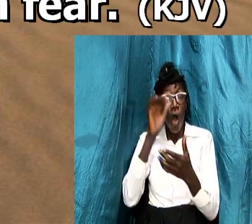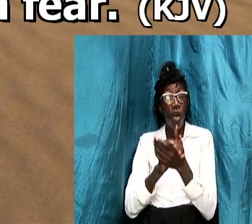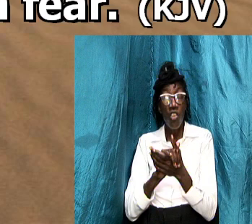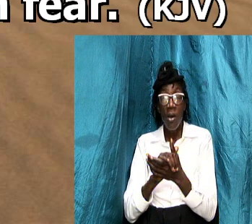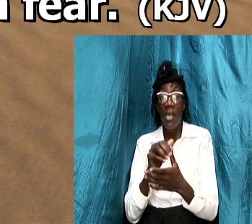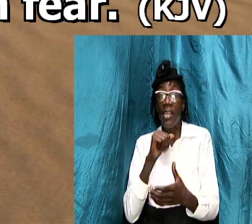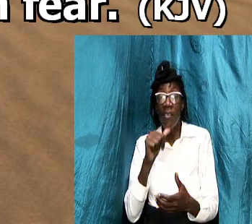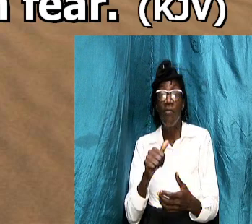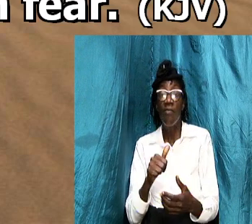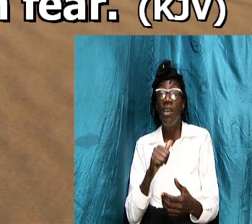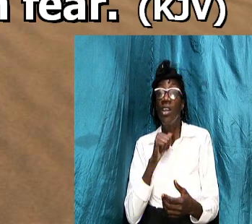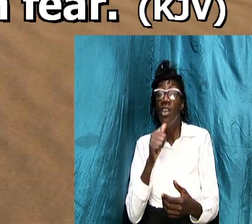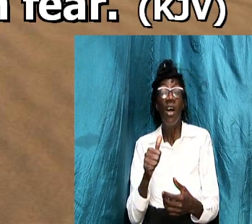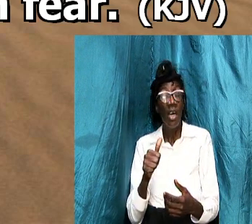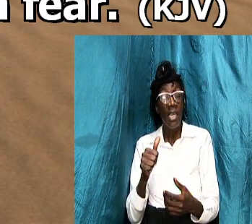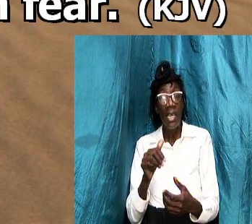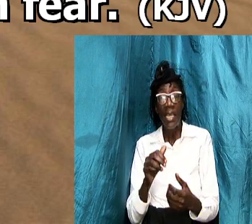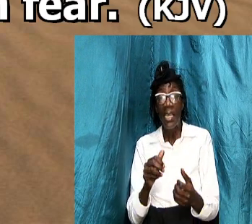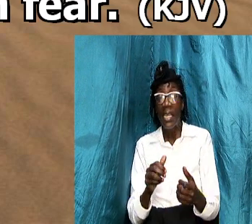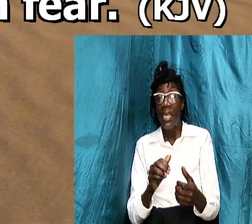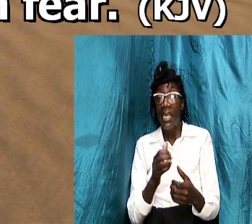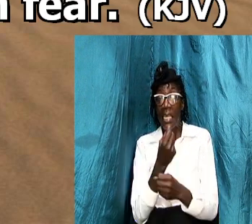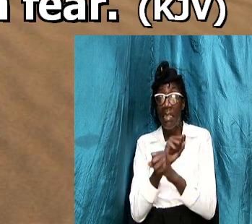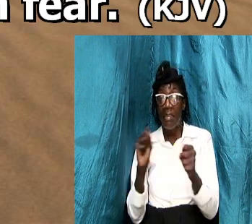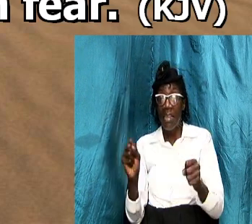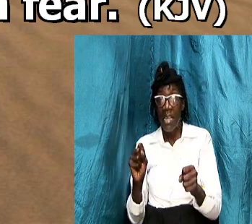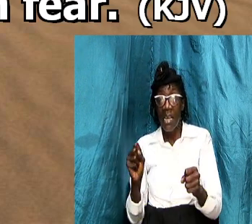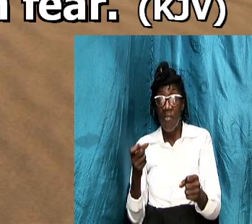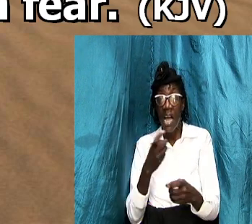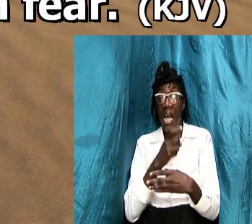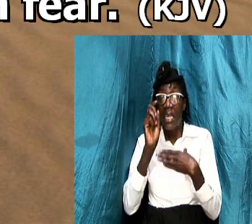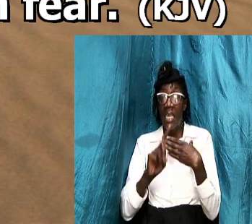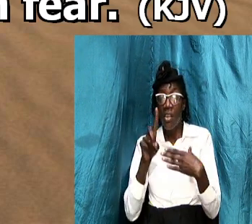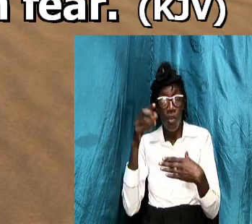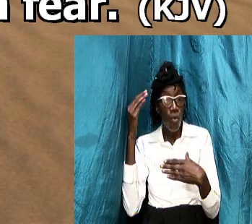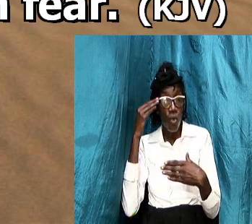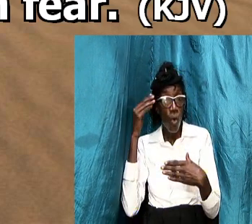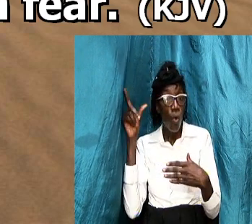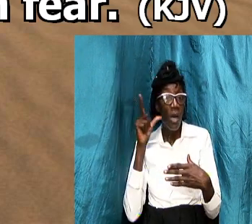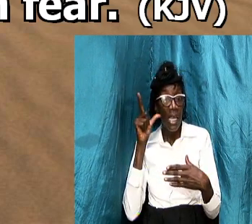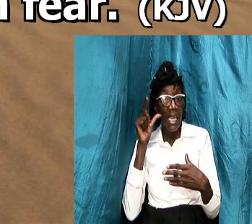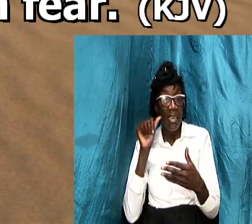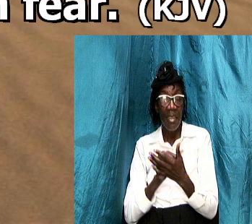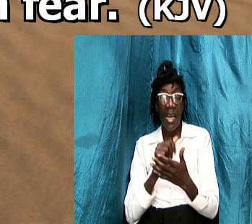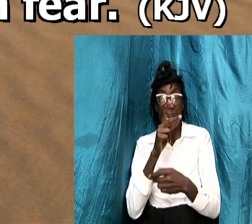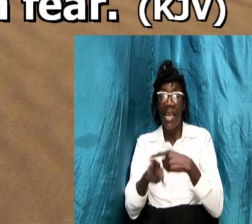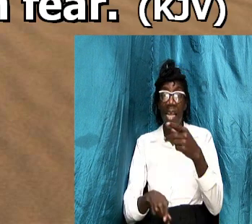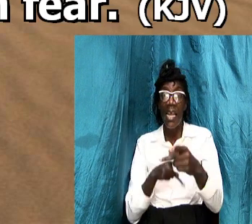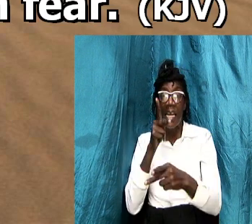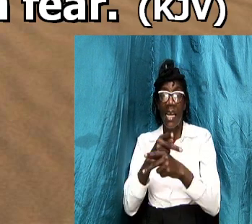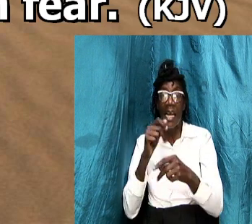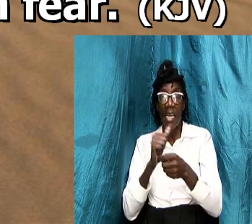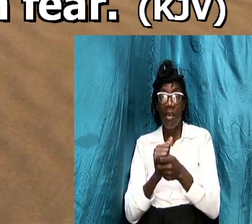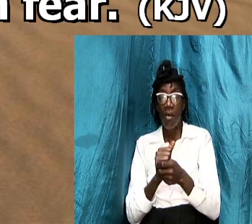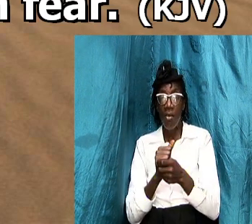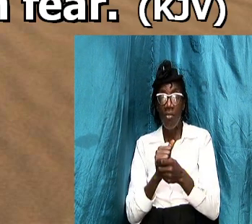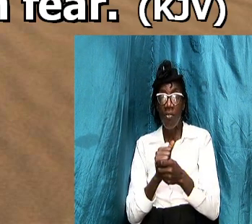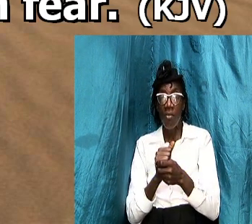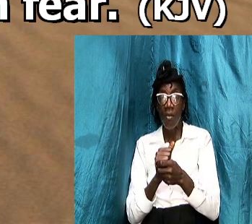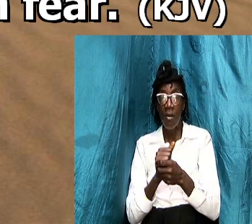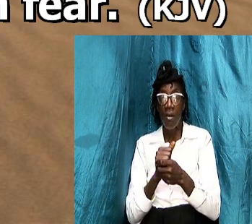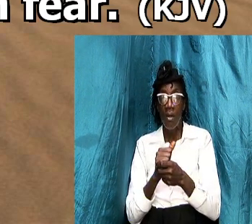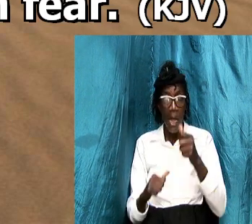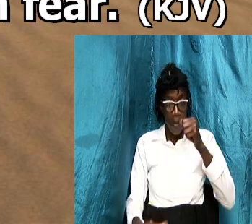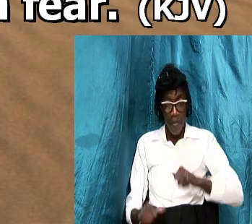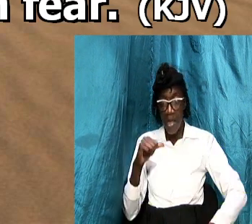word did you know ladies that by the kind of treatment that you